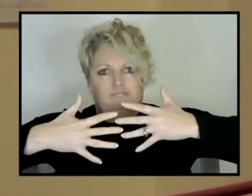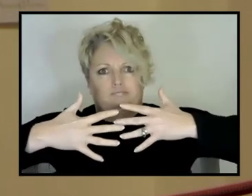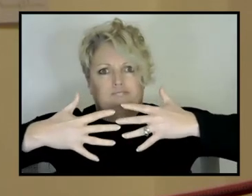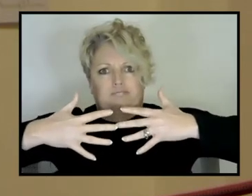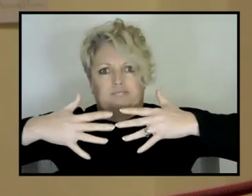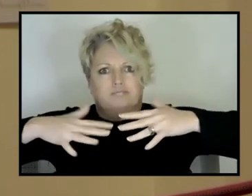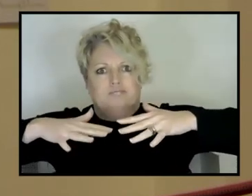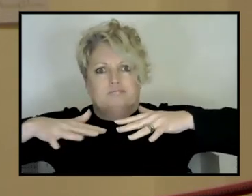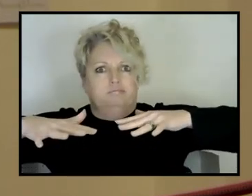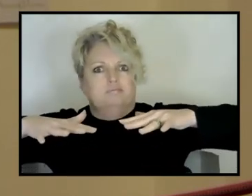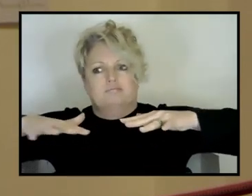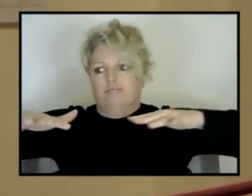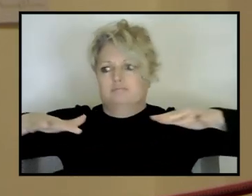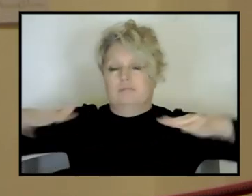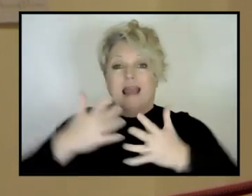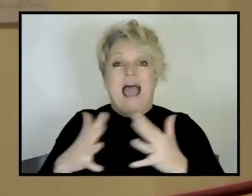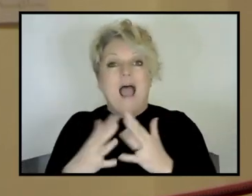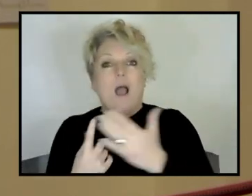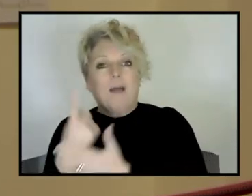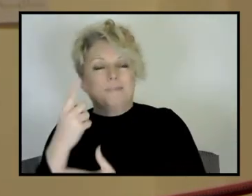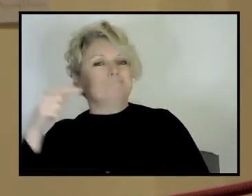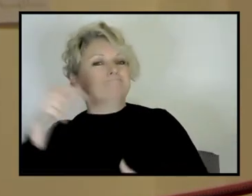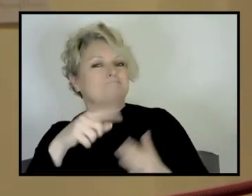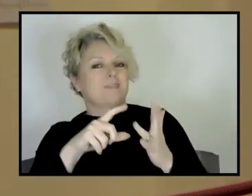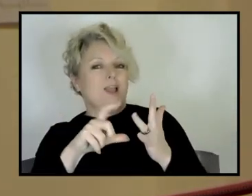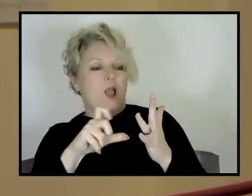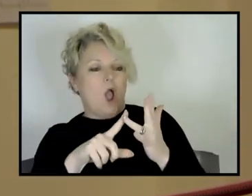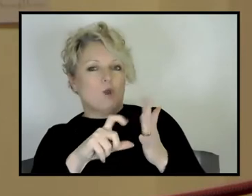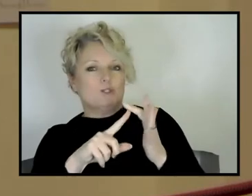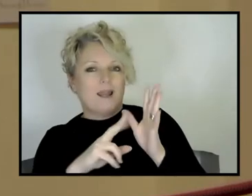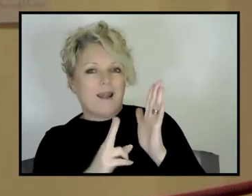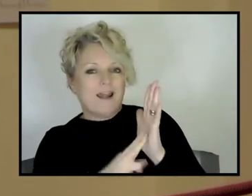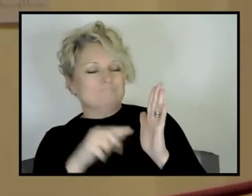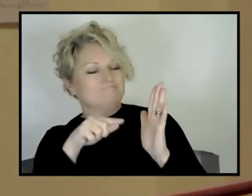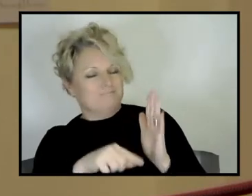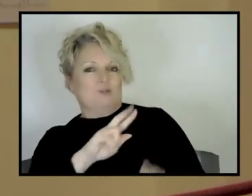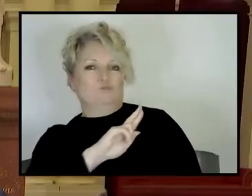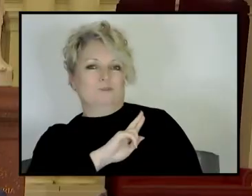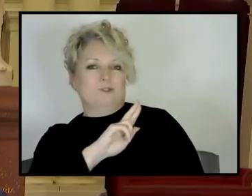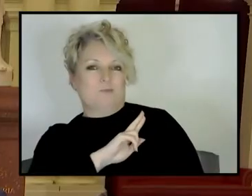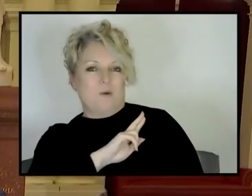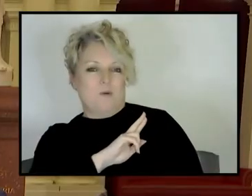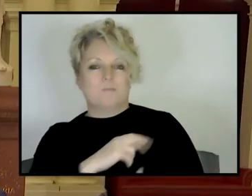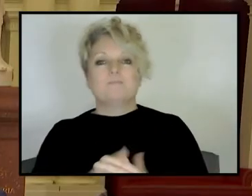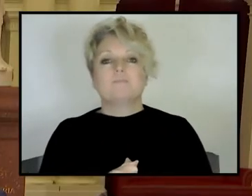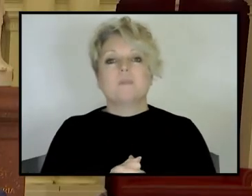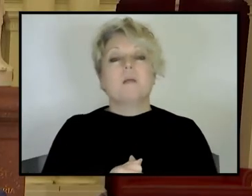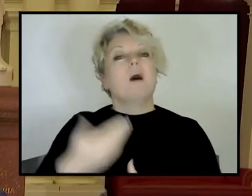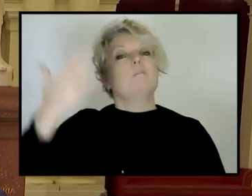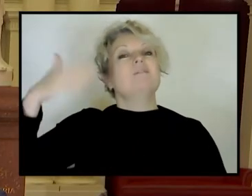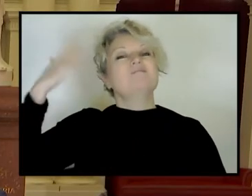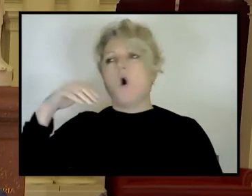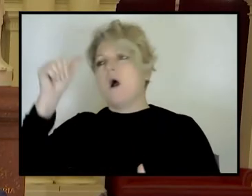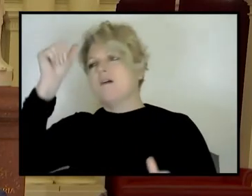Because the, in the 1920s, it was killed off by prominent, um, people, forceful characters who said, this cannot